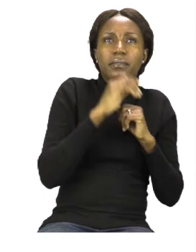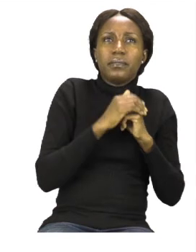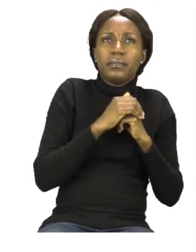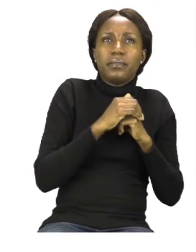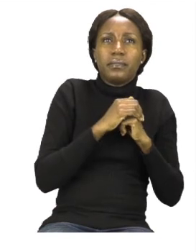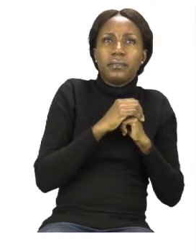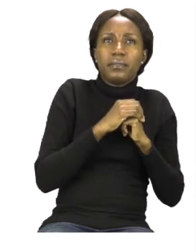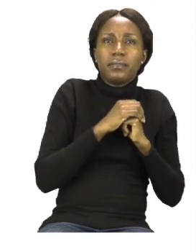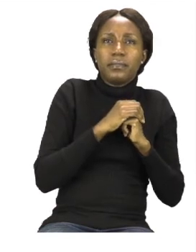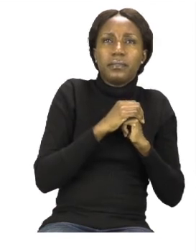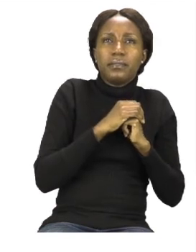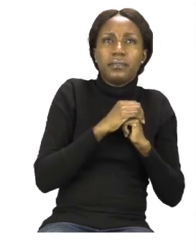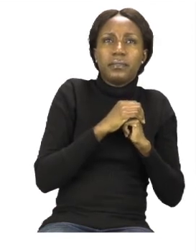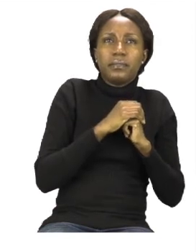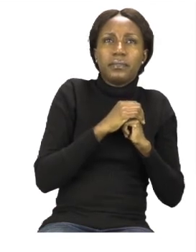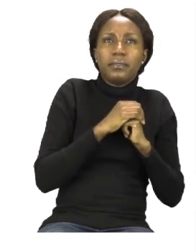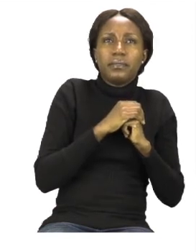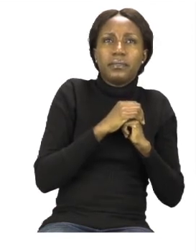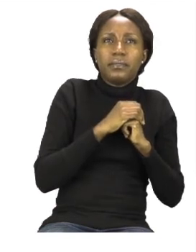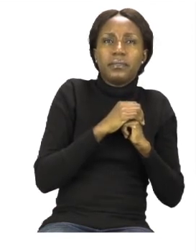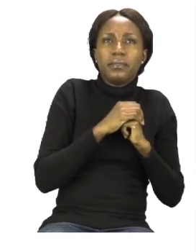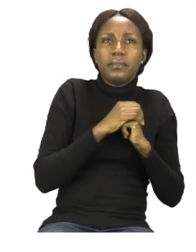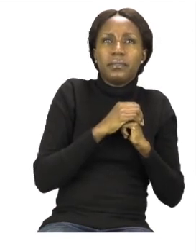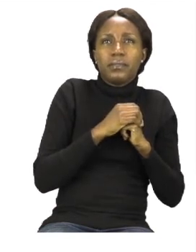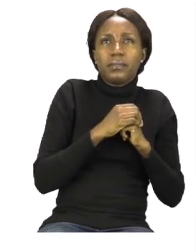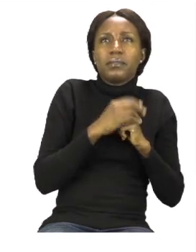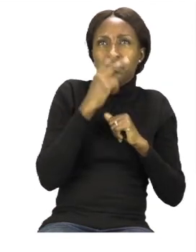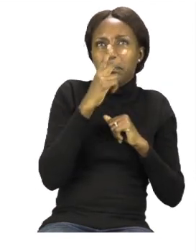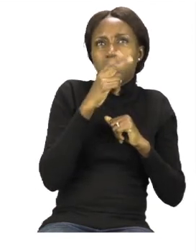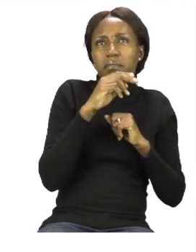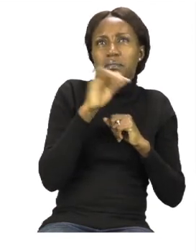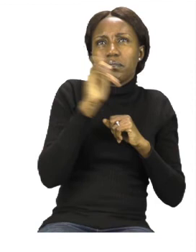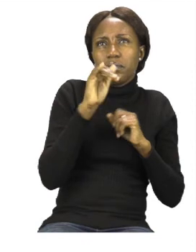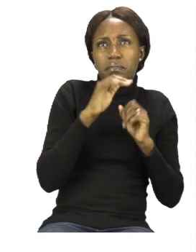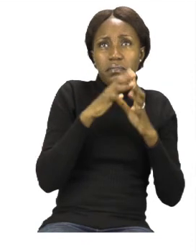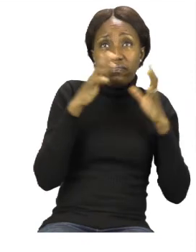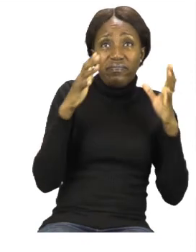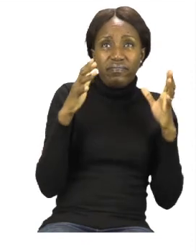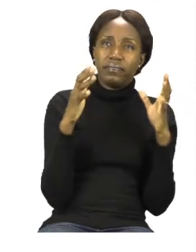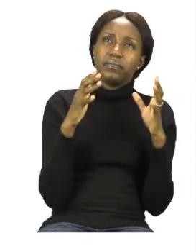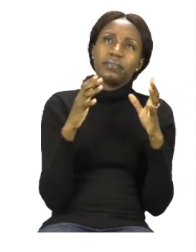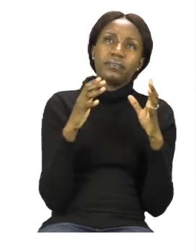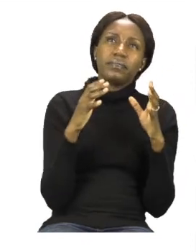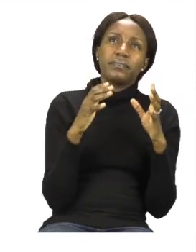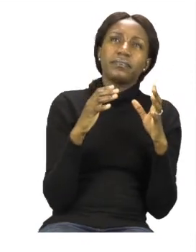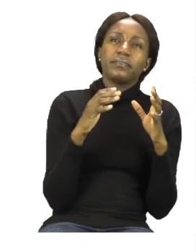first four, please use the size of the coin. If you see that the coin is bigger,